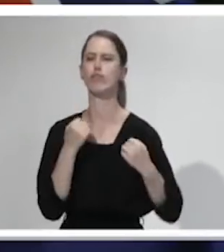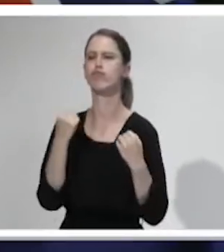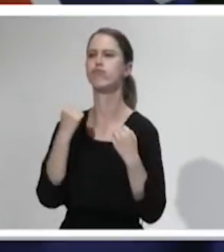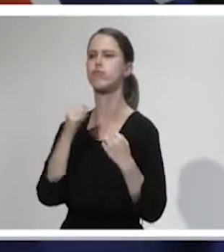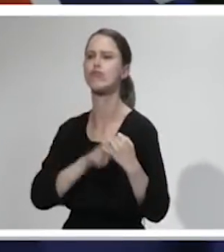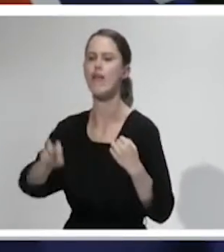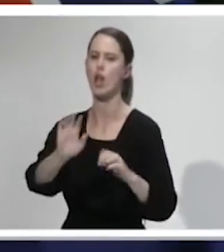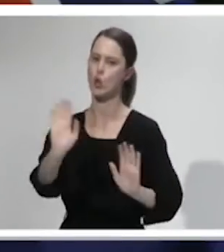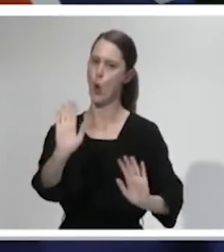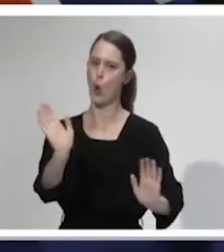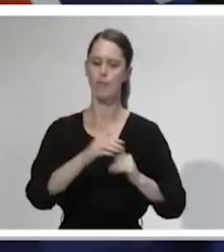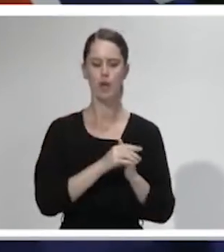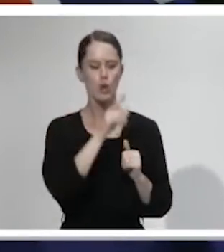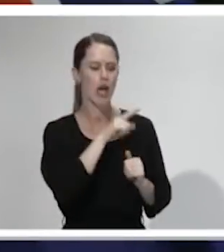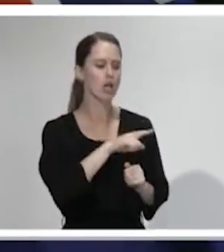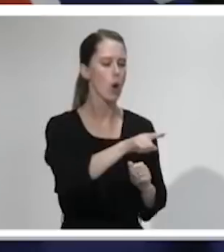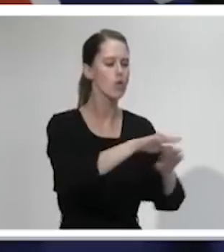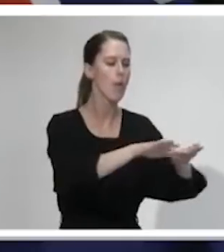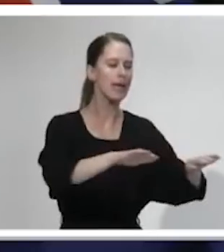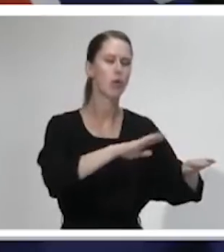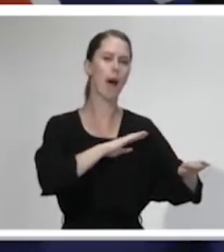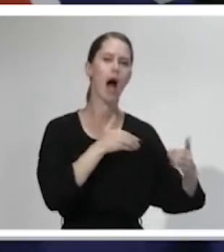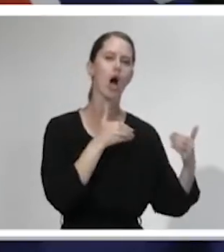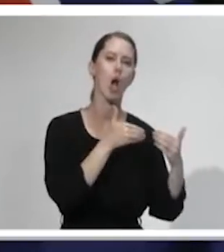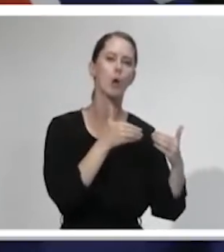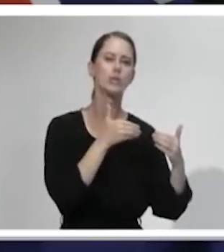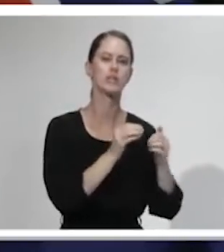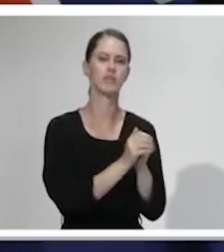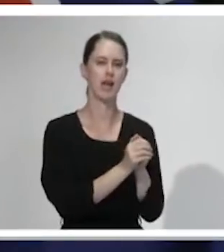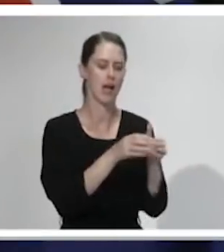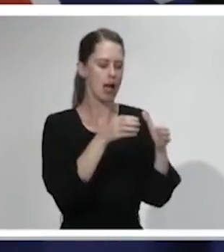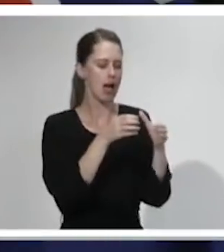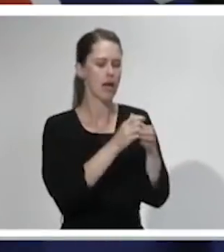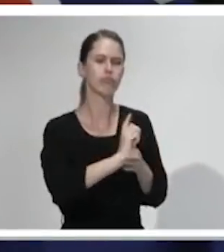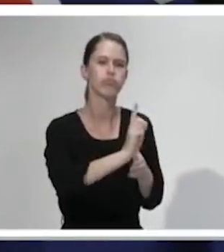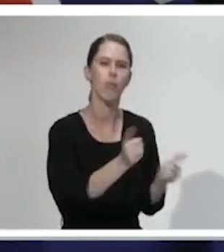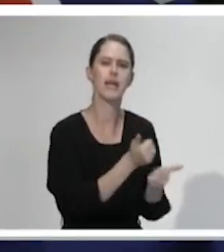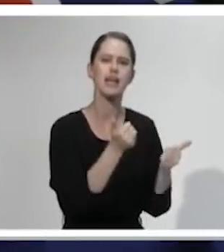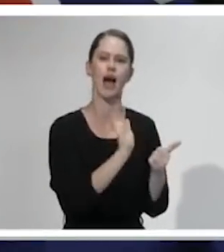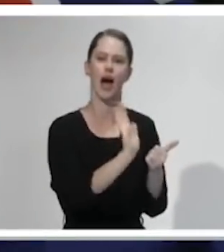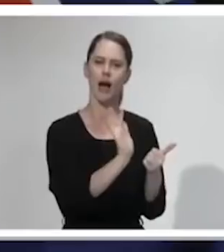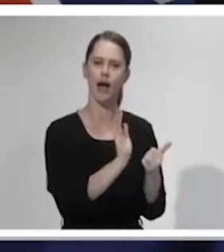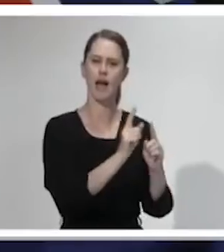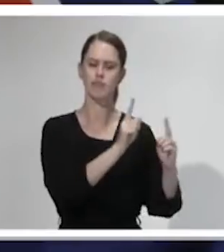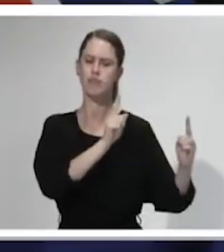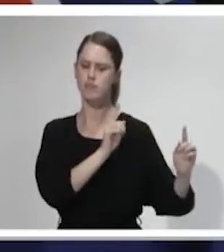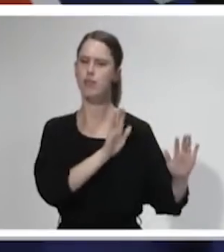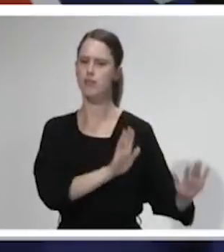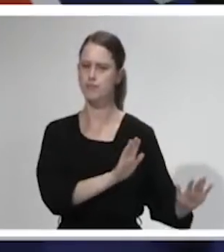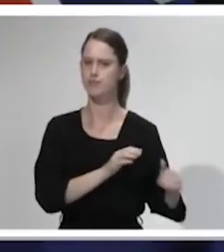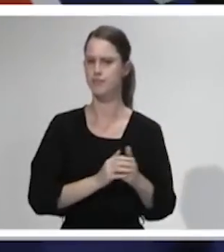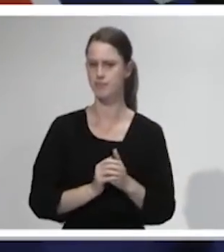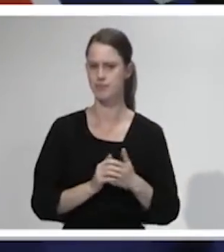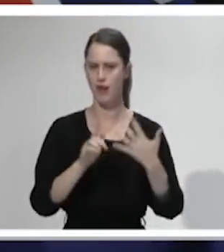Activities must be safe. Keep two metres away from anyone not in your bubble and make minimal trips. Five, keep your bubble as